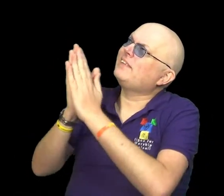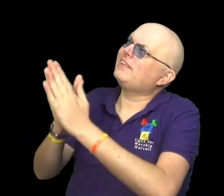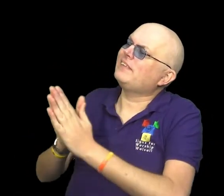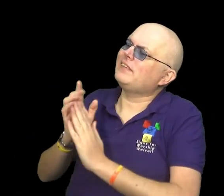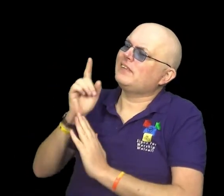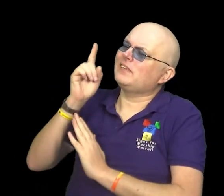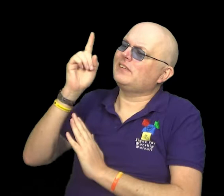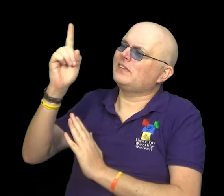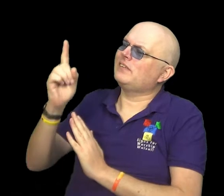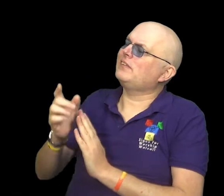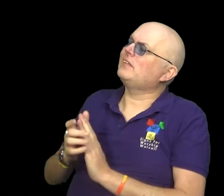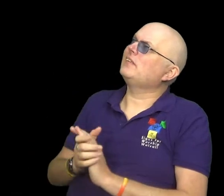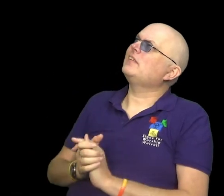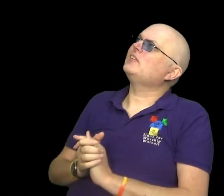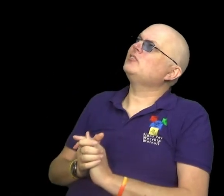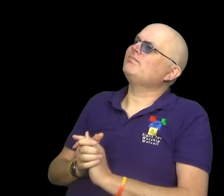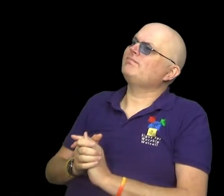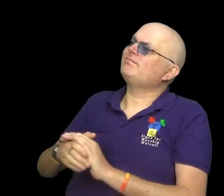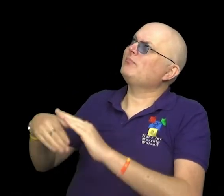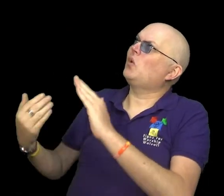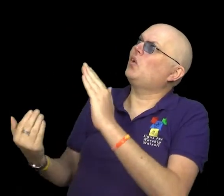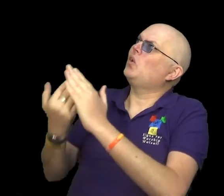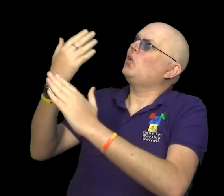wait for you.